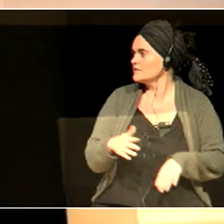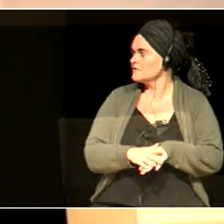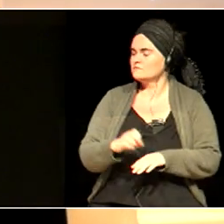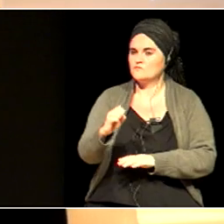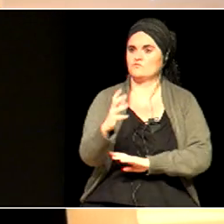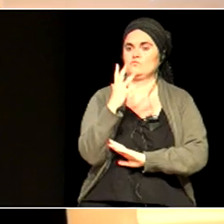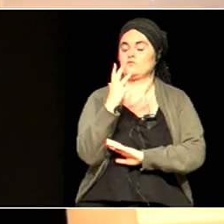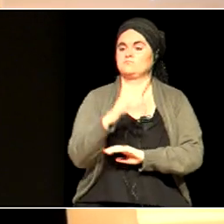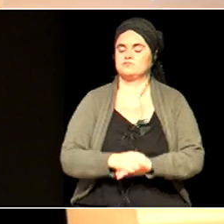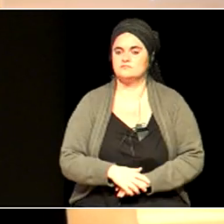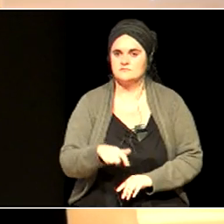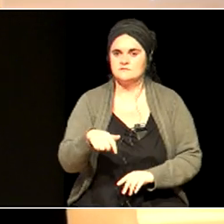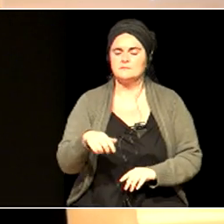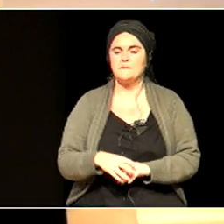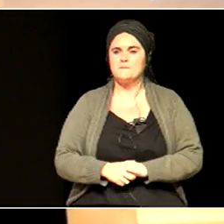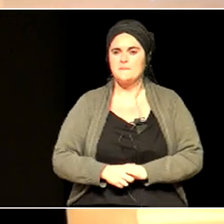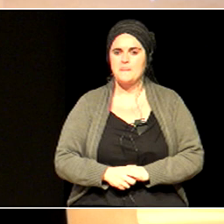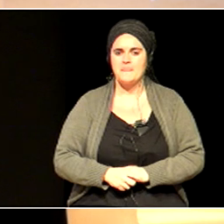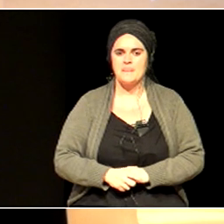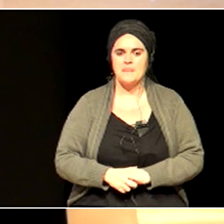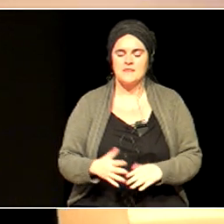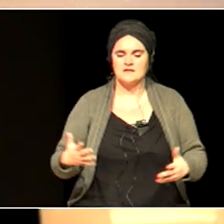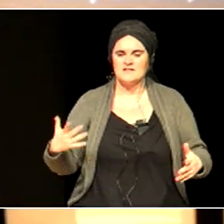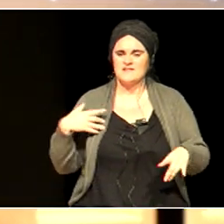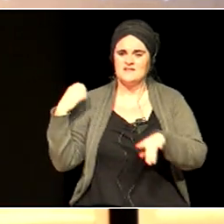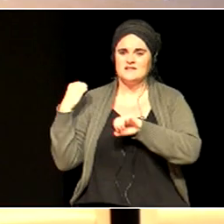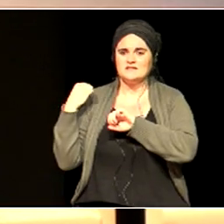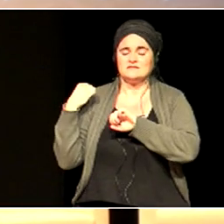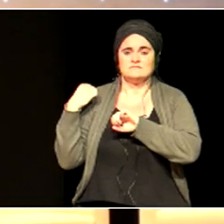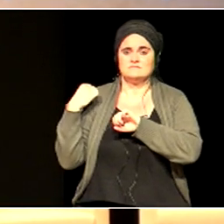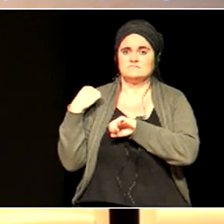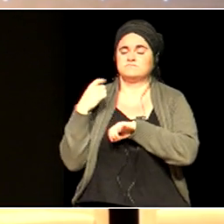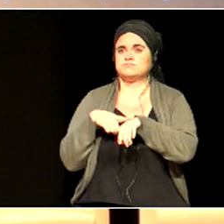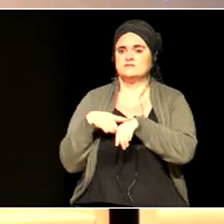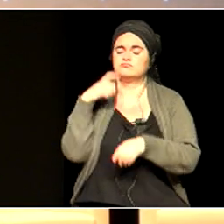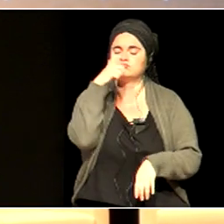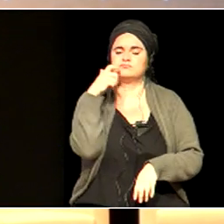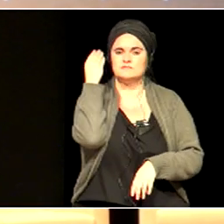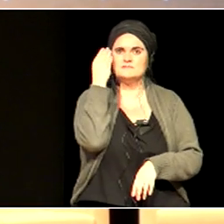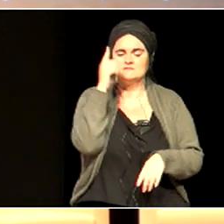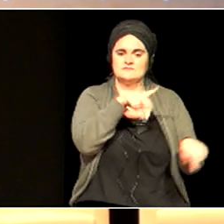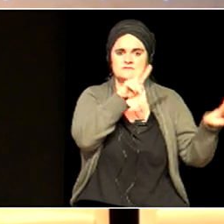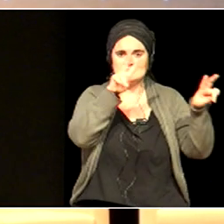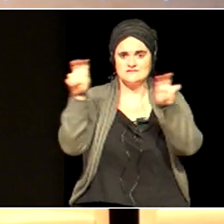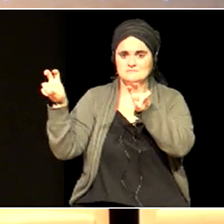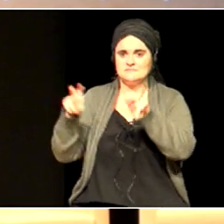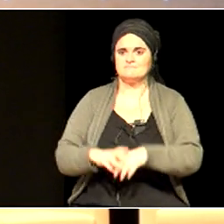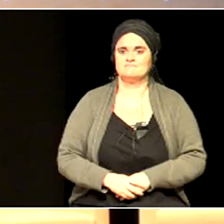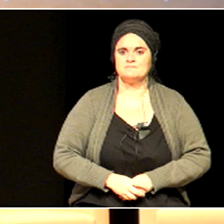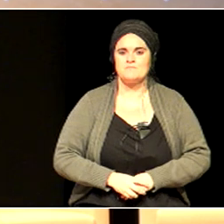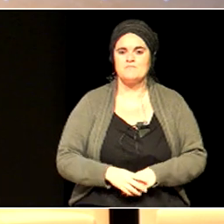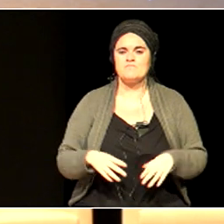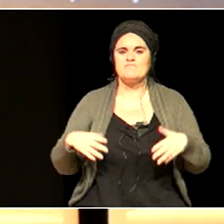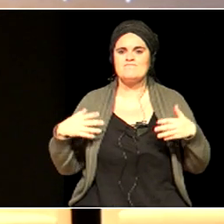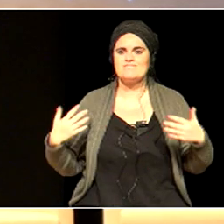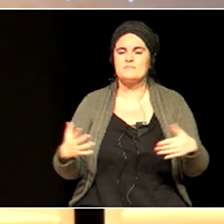Well, I've been thinking about these things for a long time, but I hope when I think about them that I also change my views,